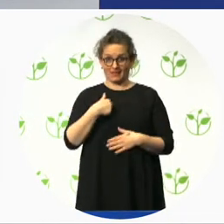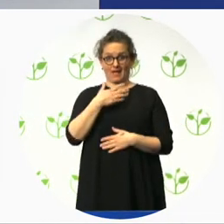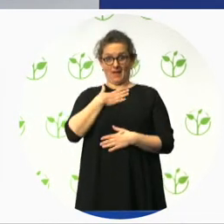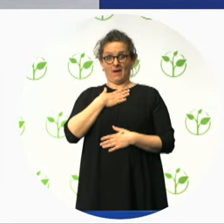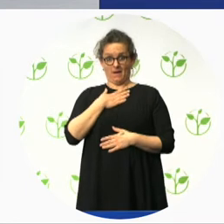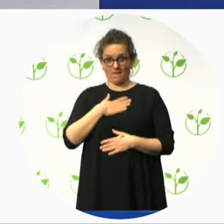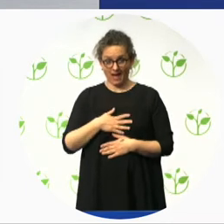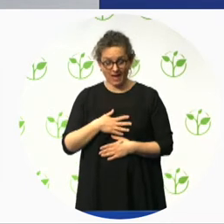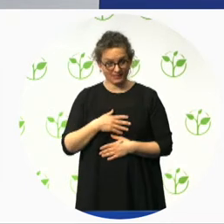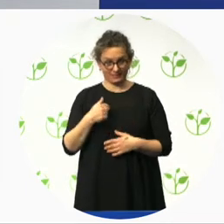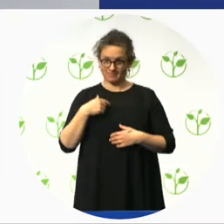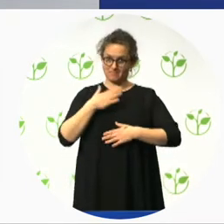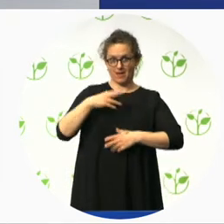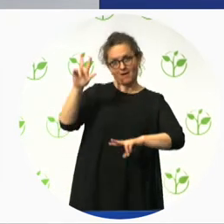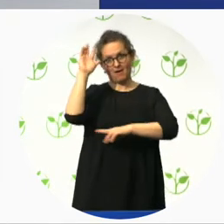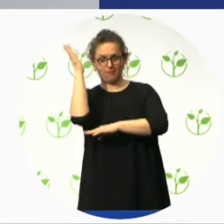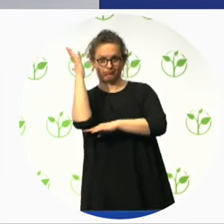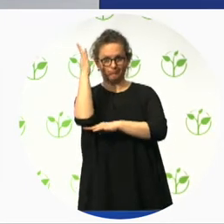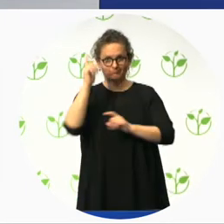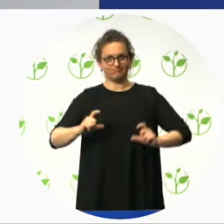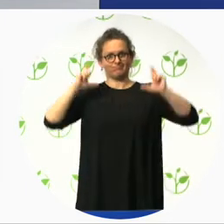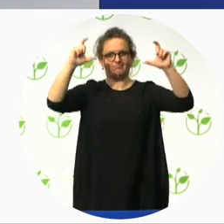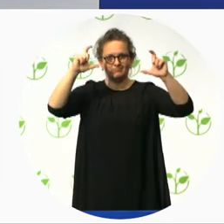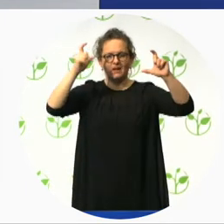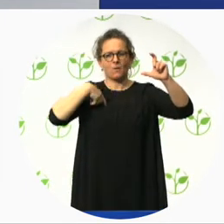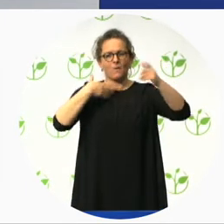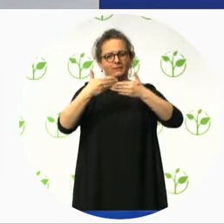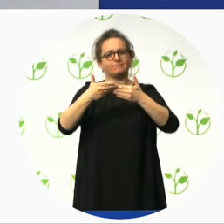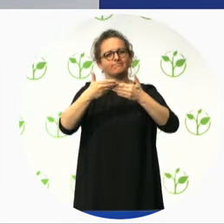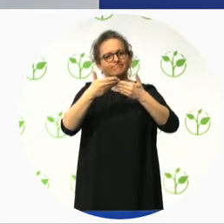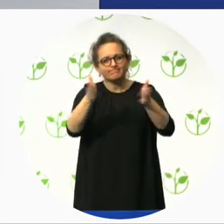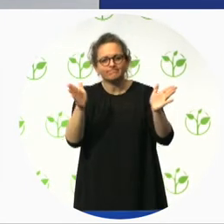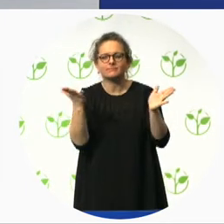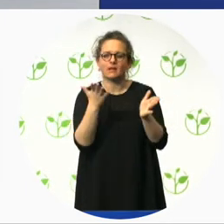as well as touch on the Canadian and ISO standards that guide our work.